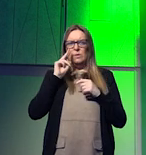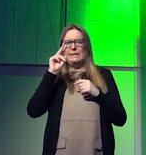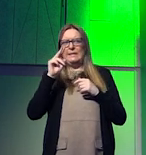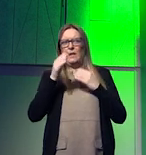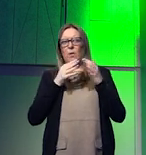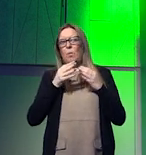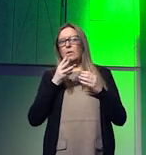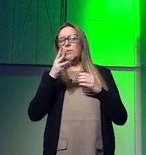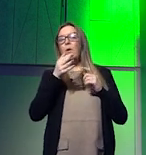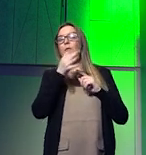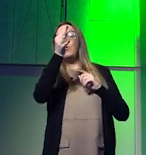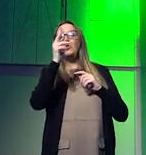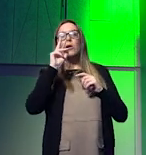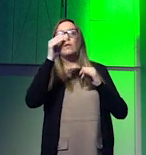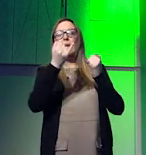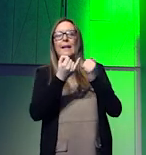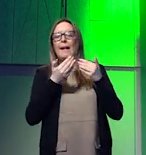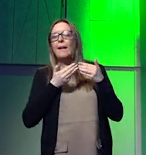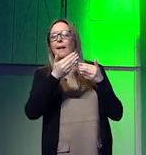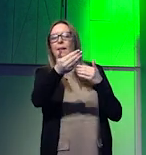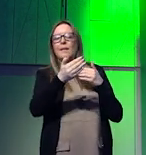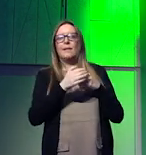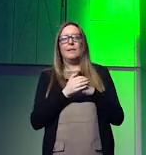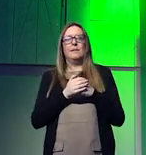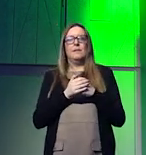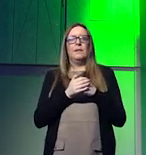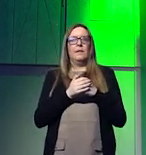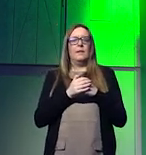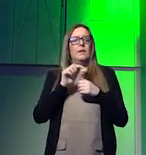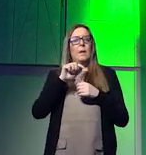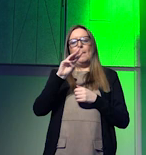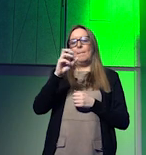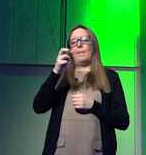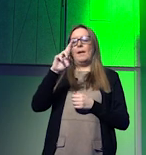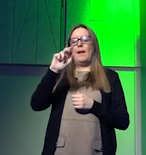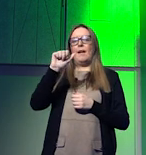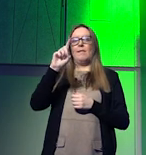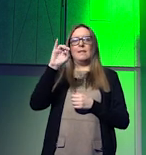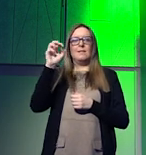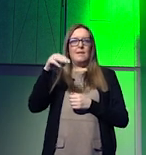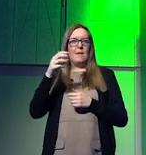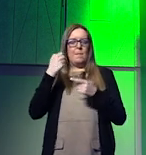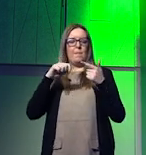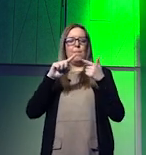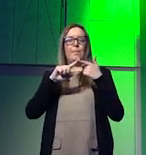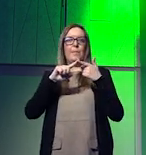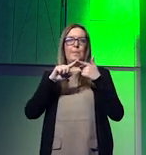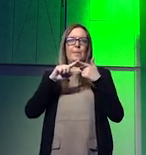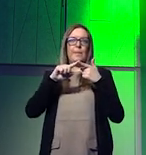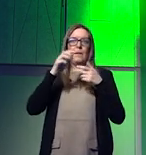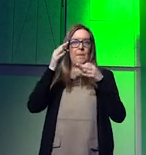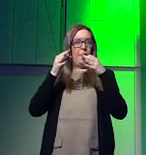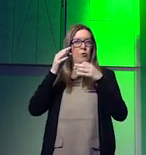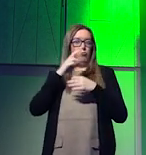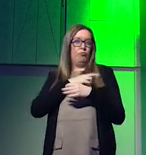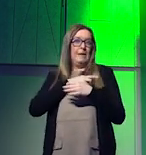for now we've called this paradigm the anthropolitic which stands stands short essentially